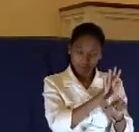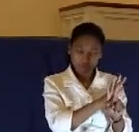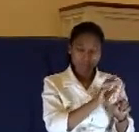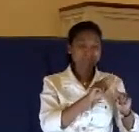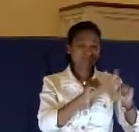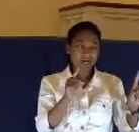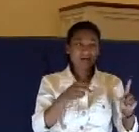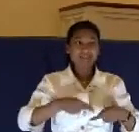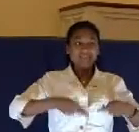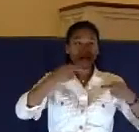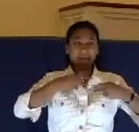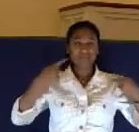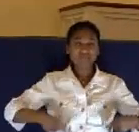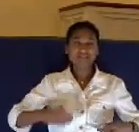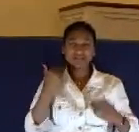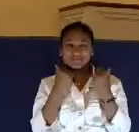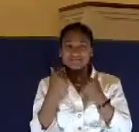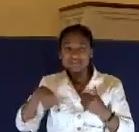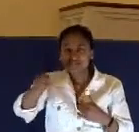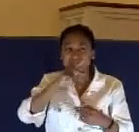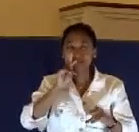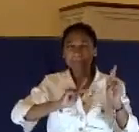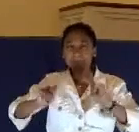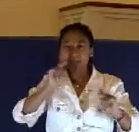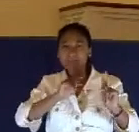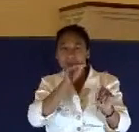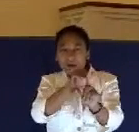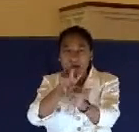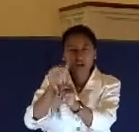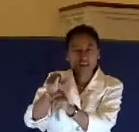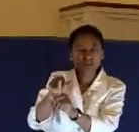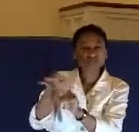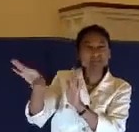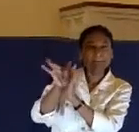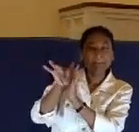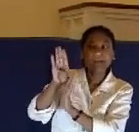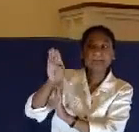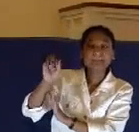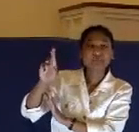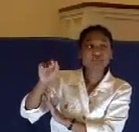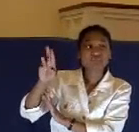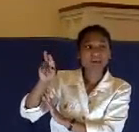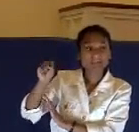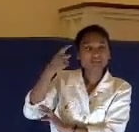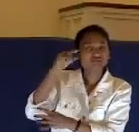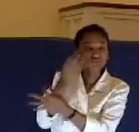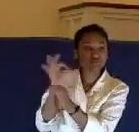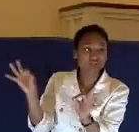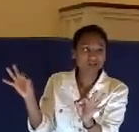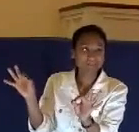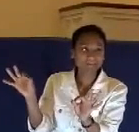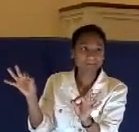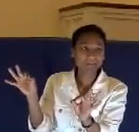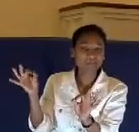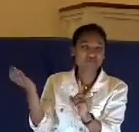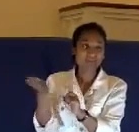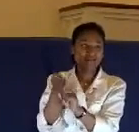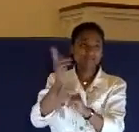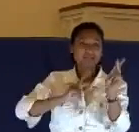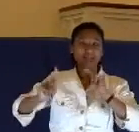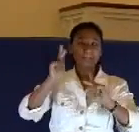moved the people that they should rather release Barabbas unto them. They did their work. They persuaded the people